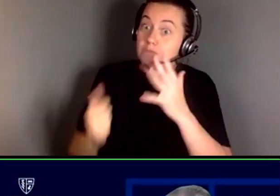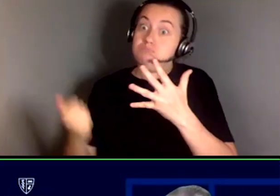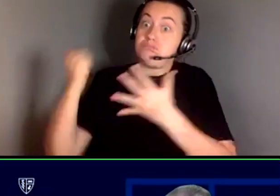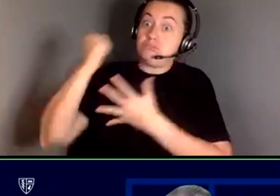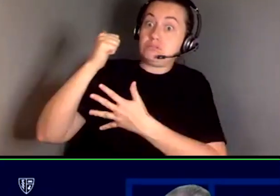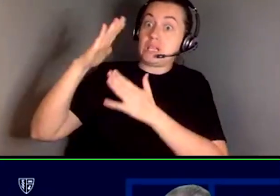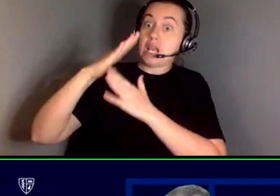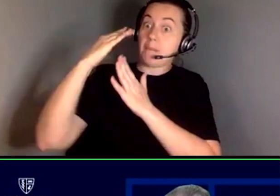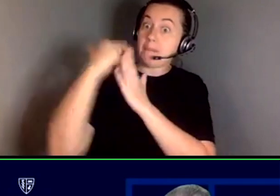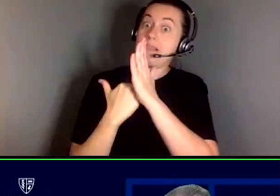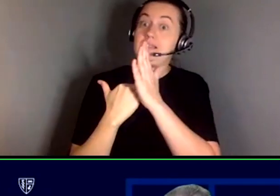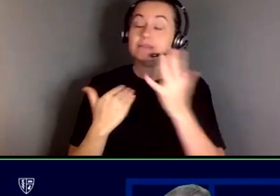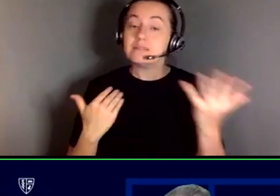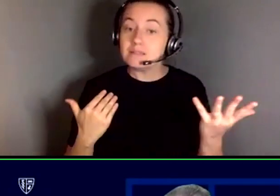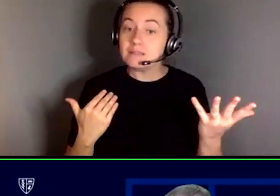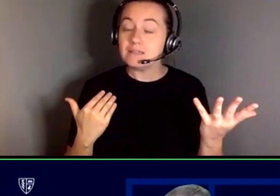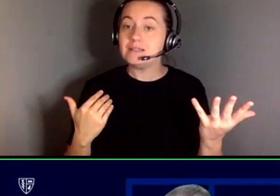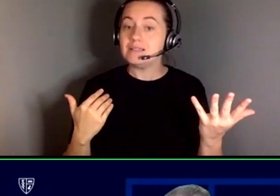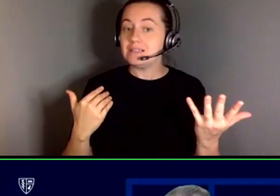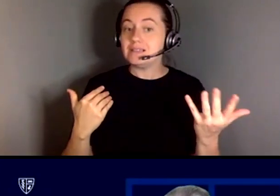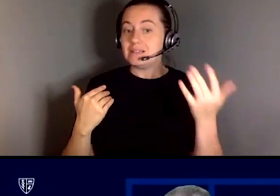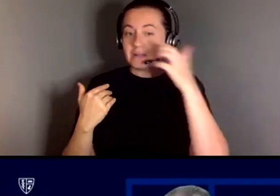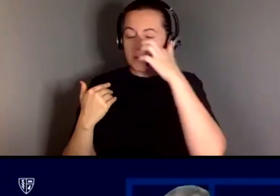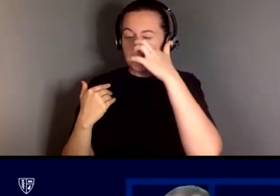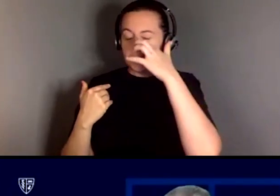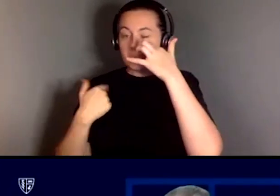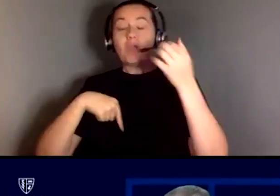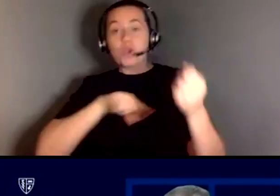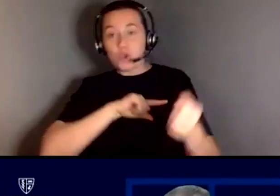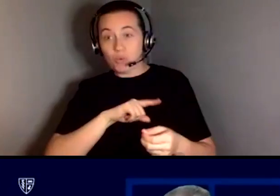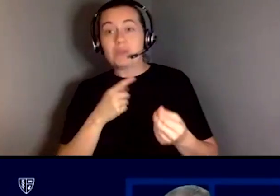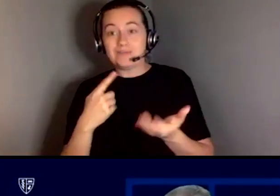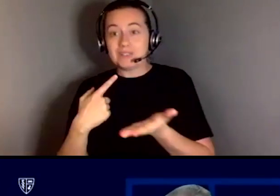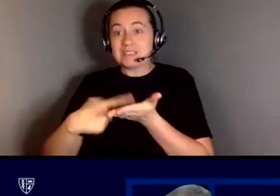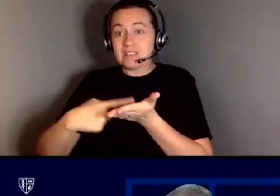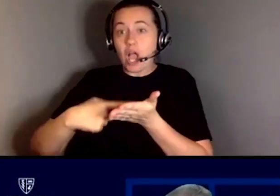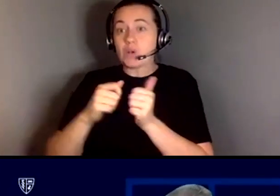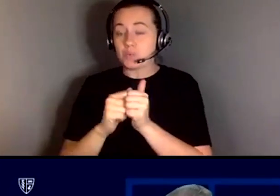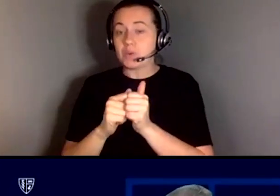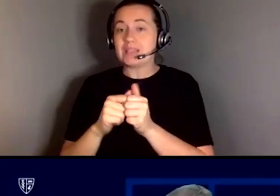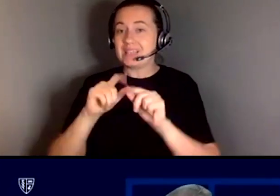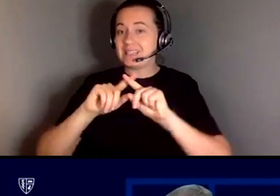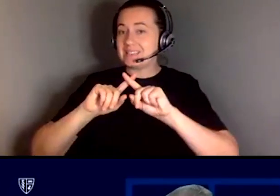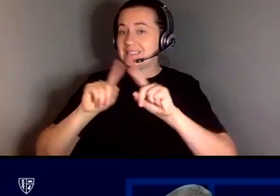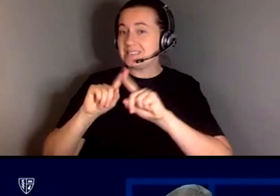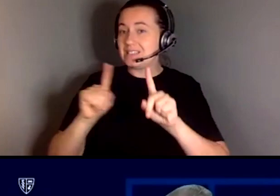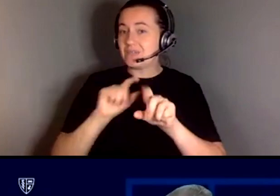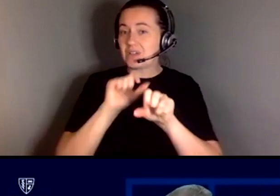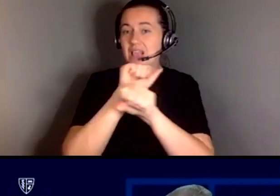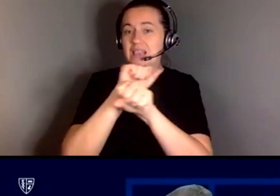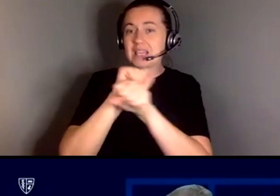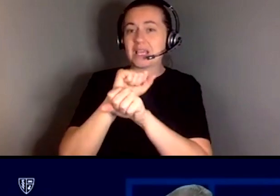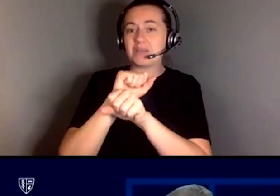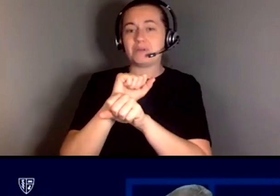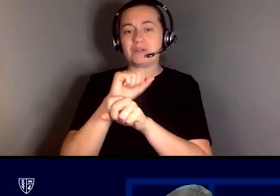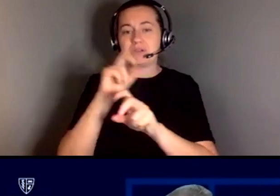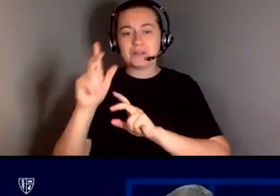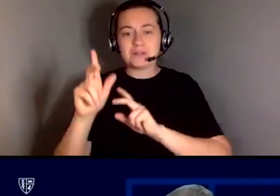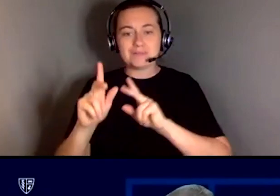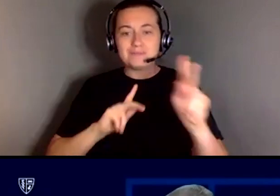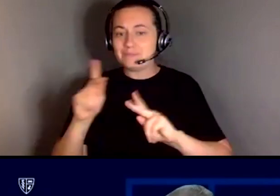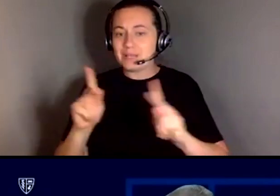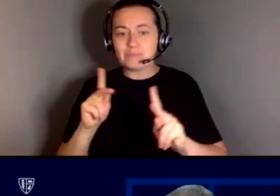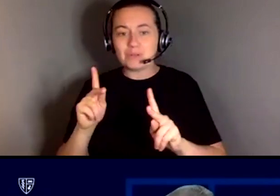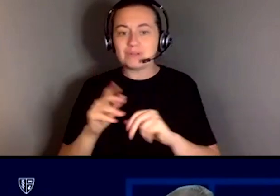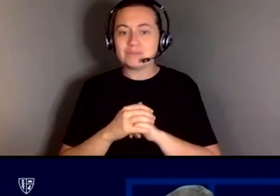right but i say that and we've actually talked to different labor people like is there some way we can